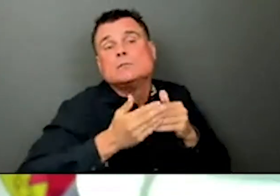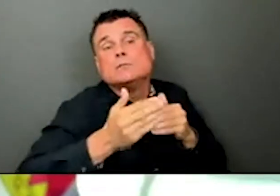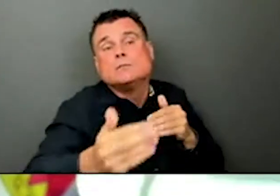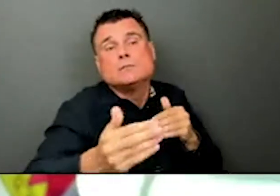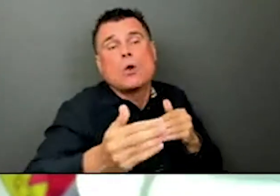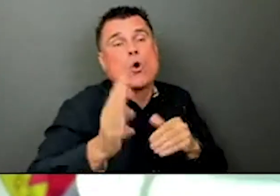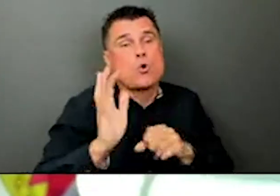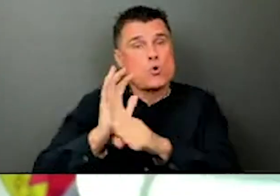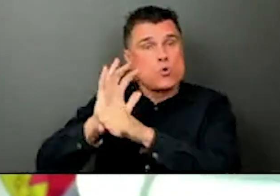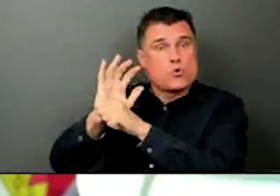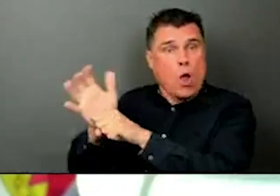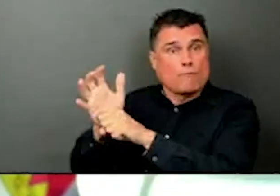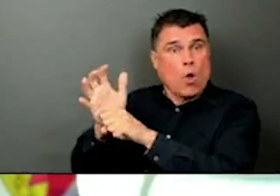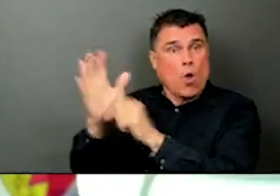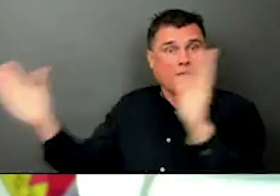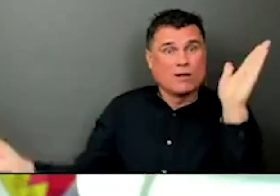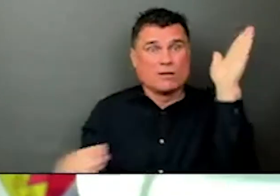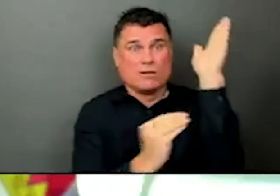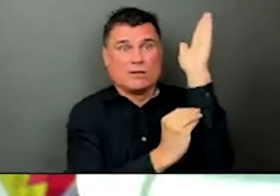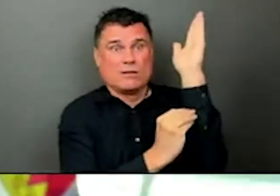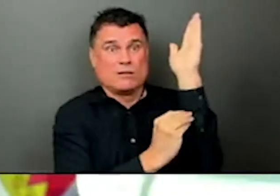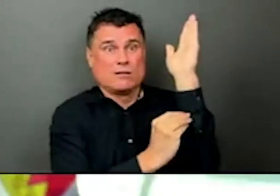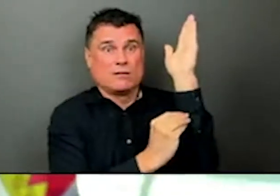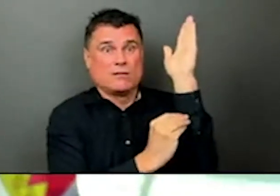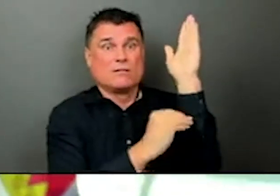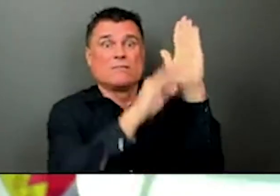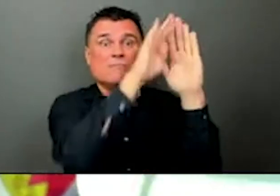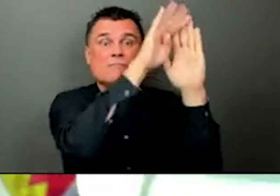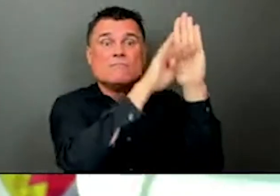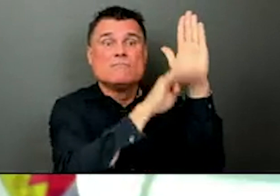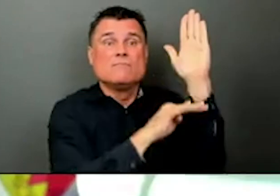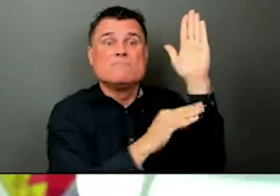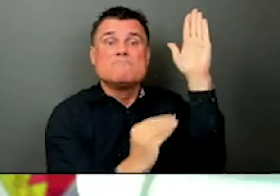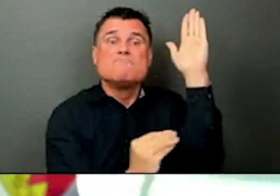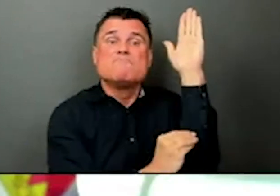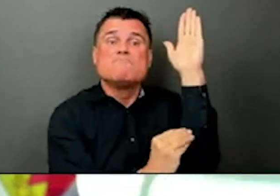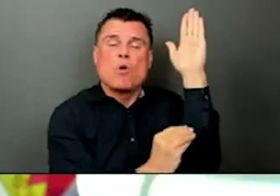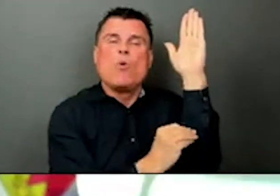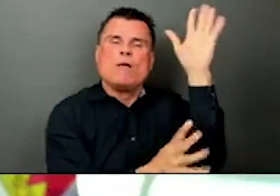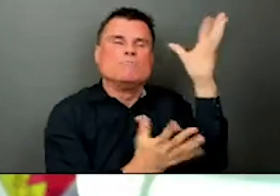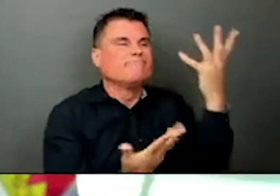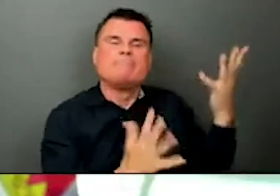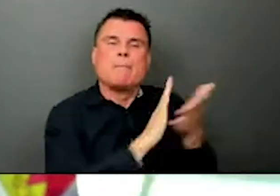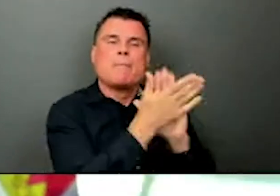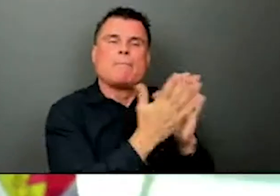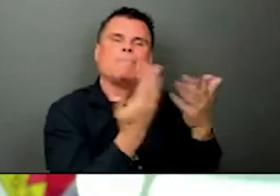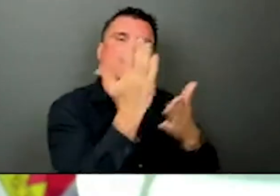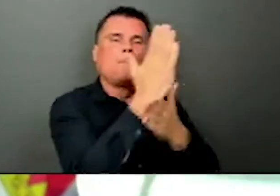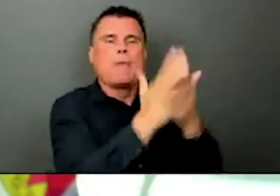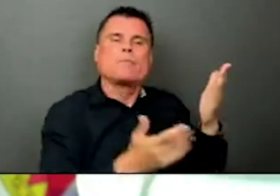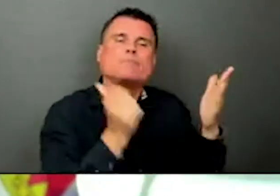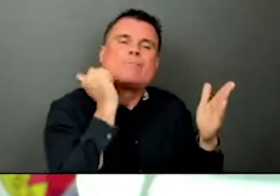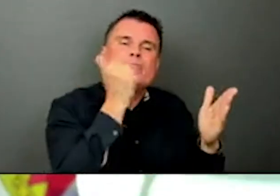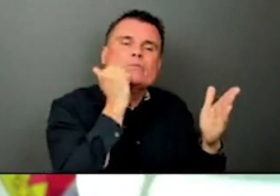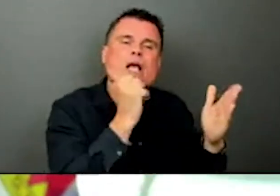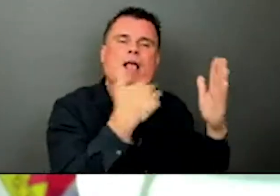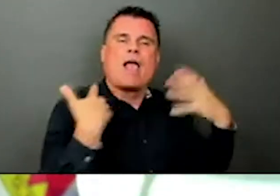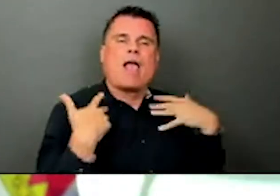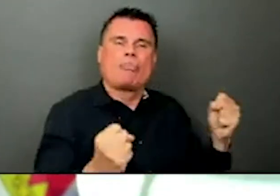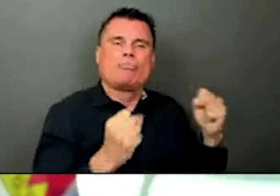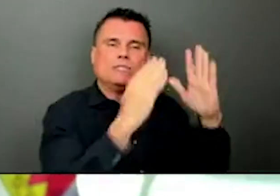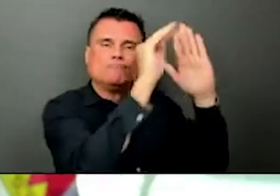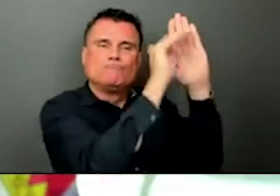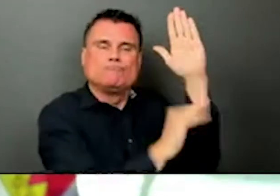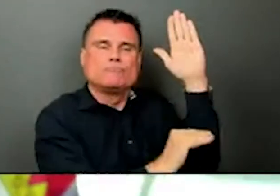by public health and the healthcare system. It also means public health teams can return to some of the other equally important